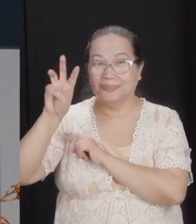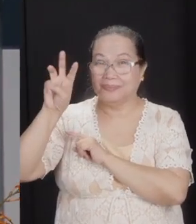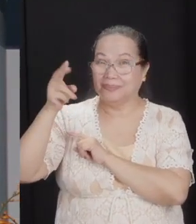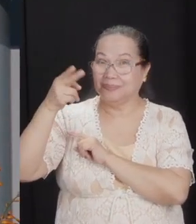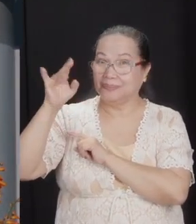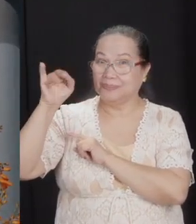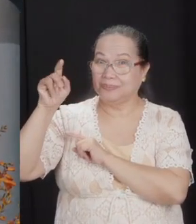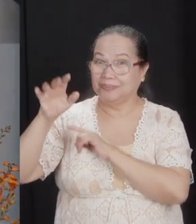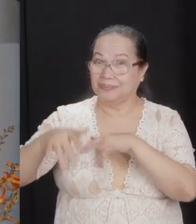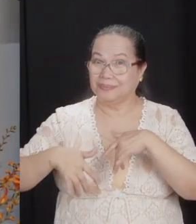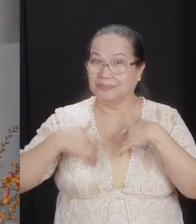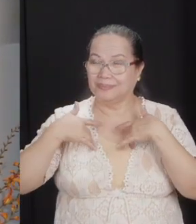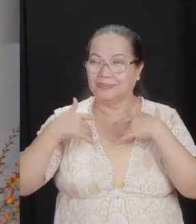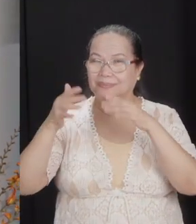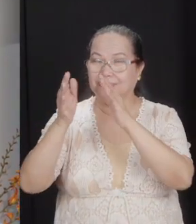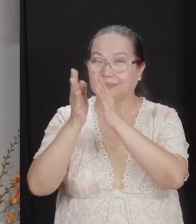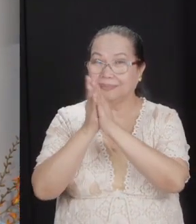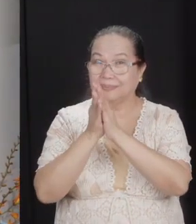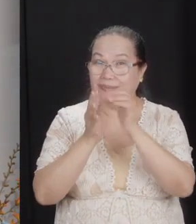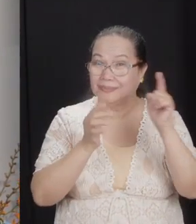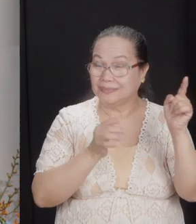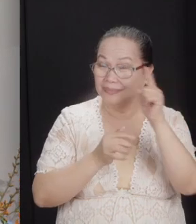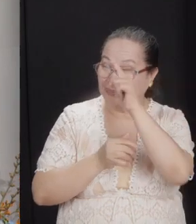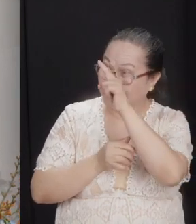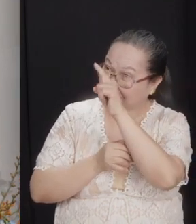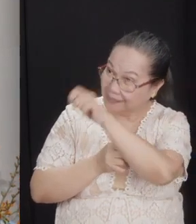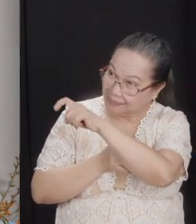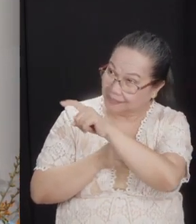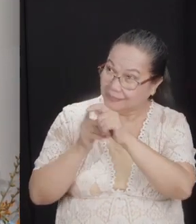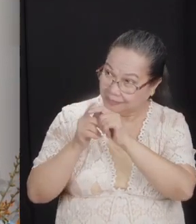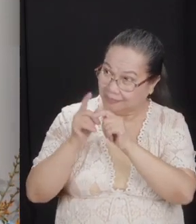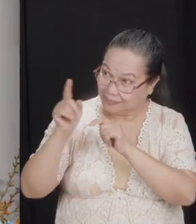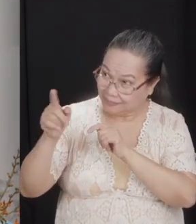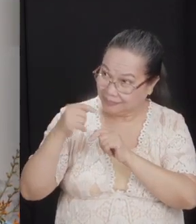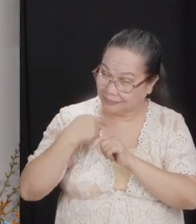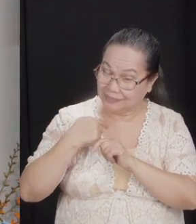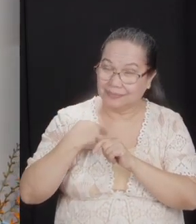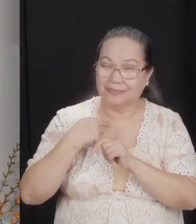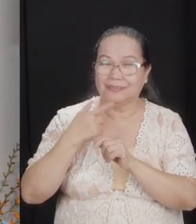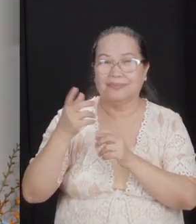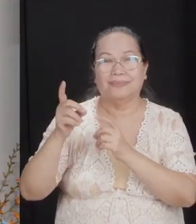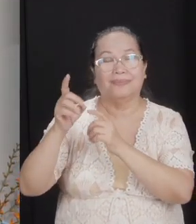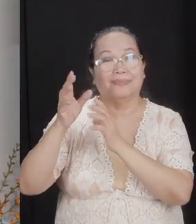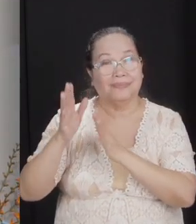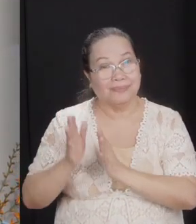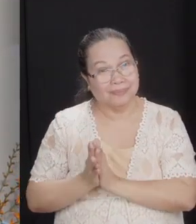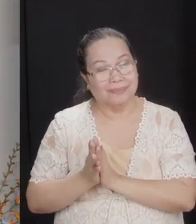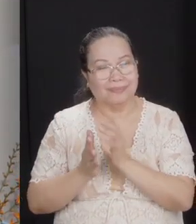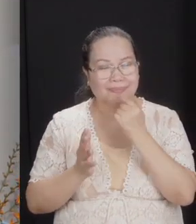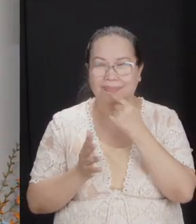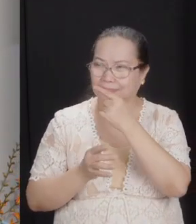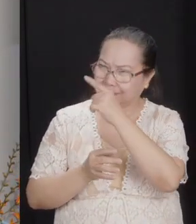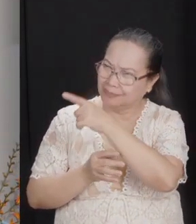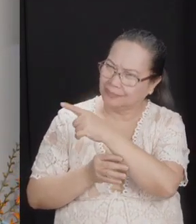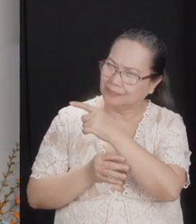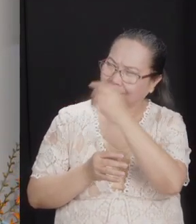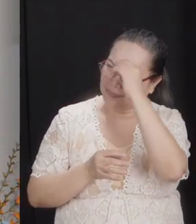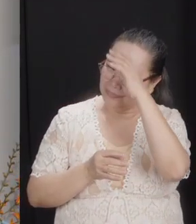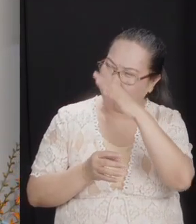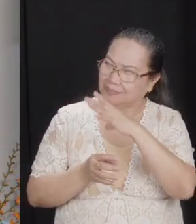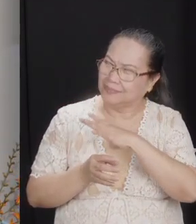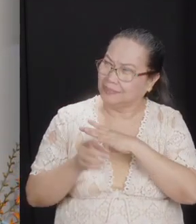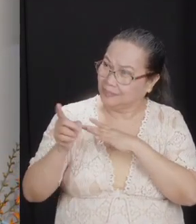still alive, was asked by one of his devoted fanatic followers, Whitfield was asked by this man,